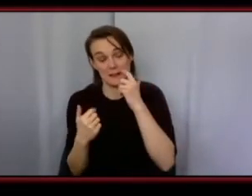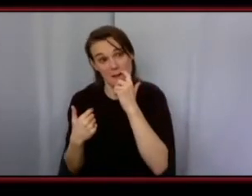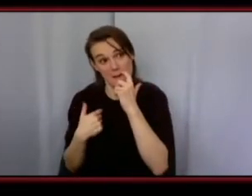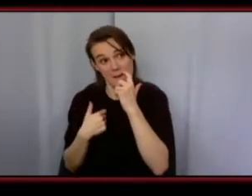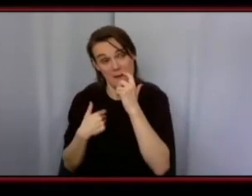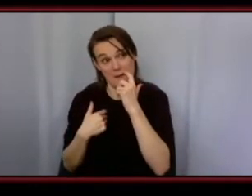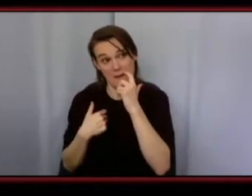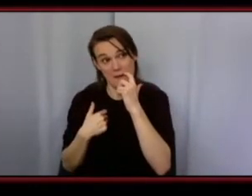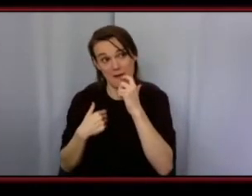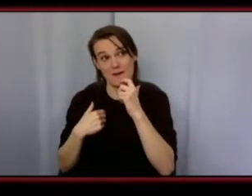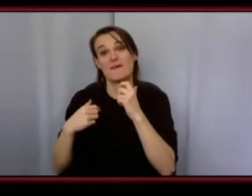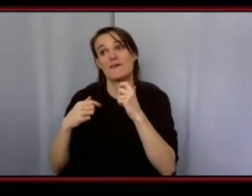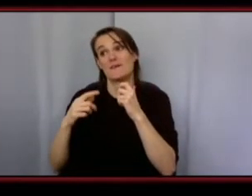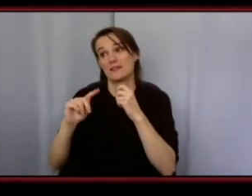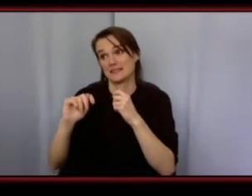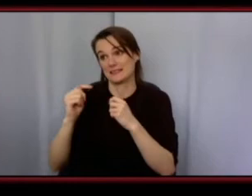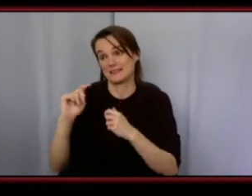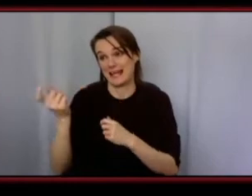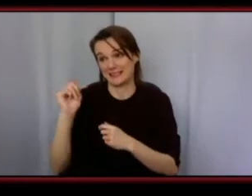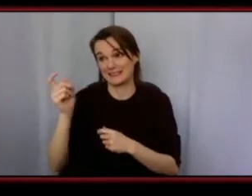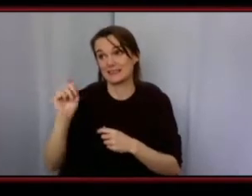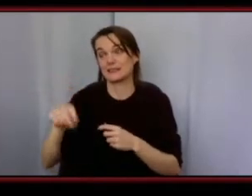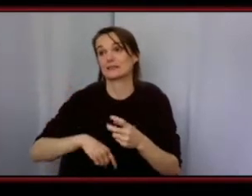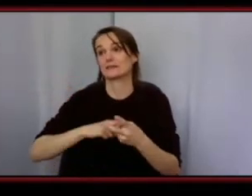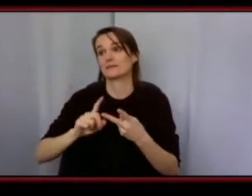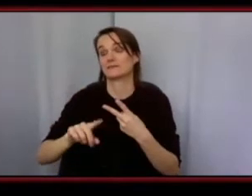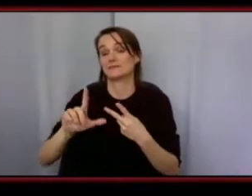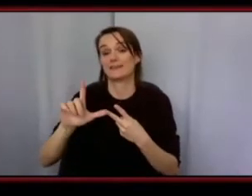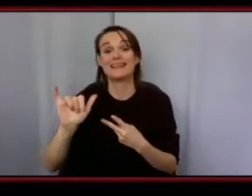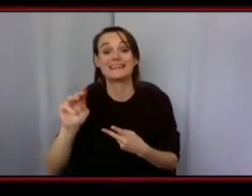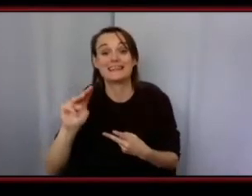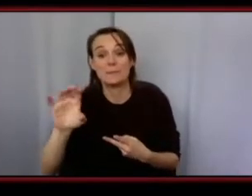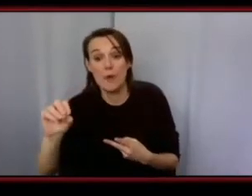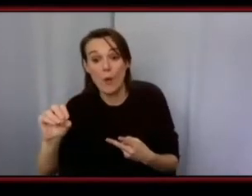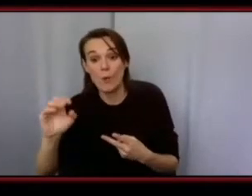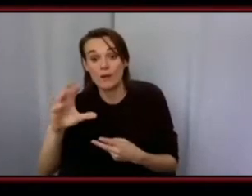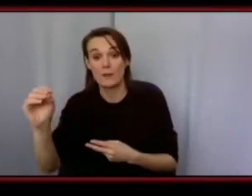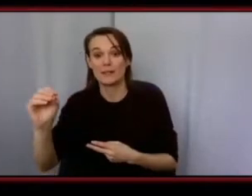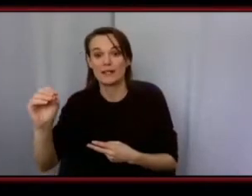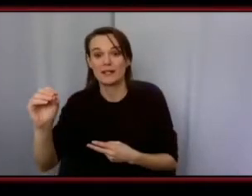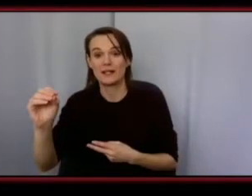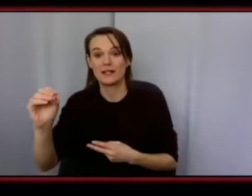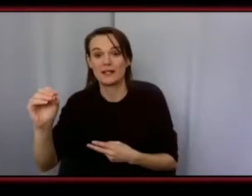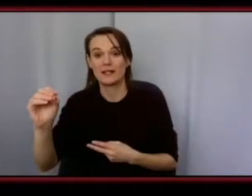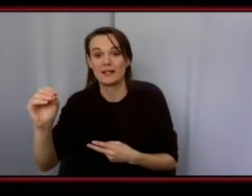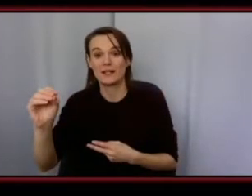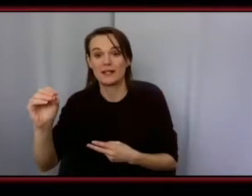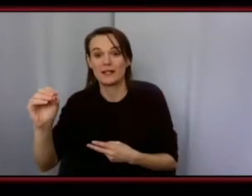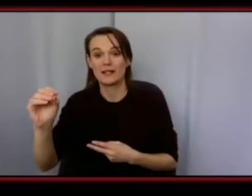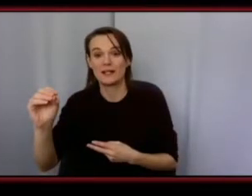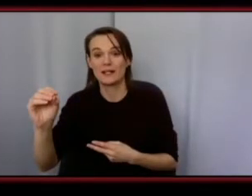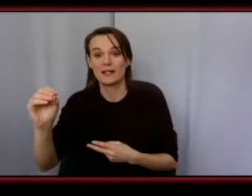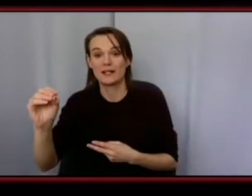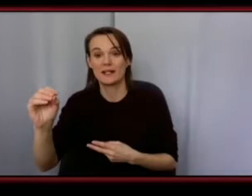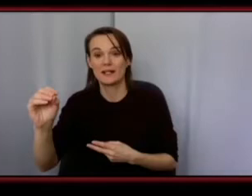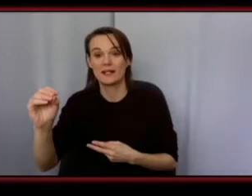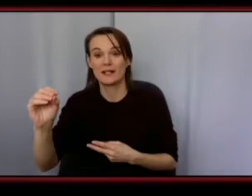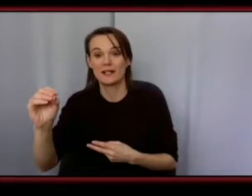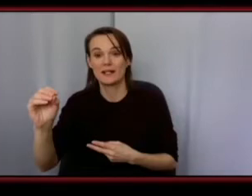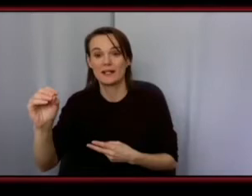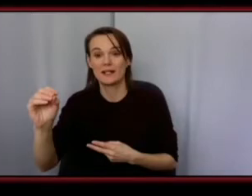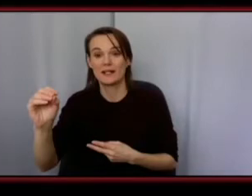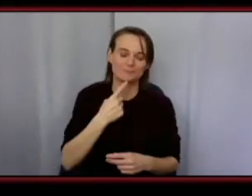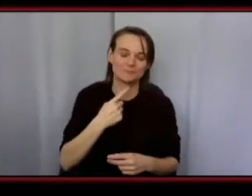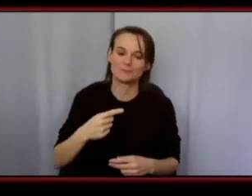limousine company from it and like this is kind of like one of my like regrets in life is once i got to law